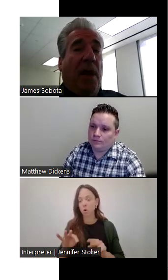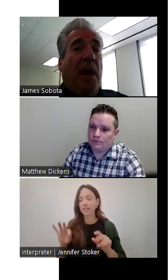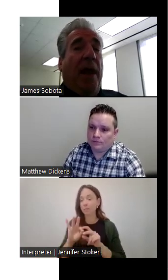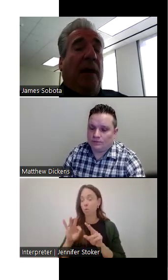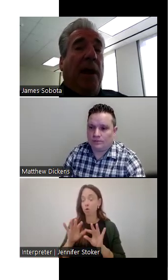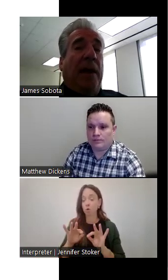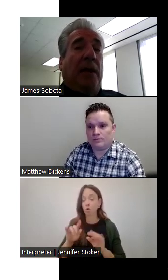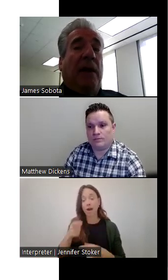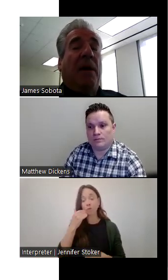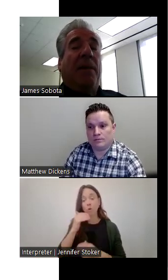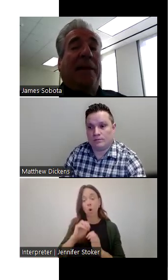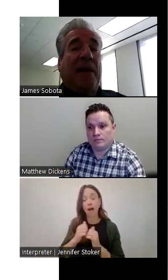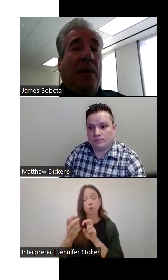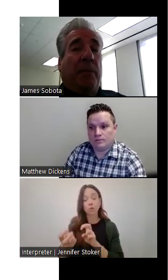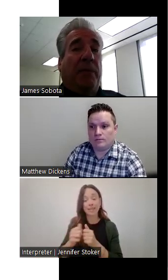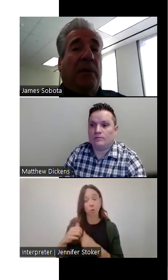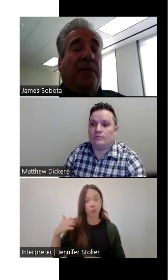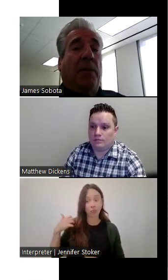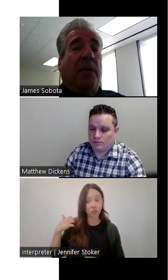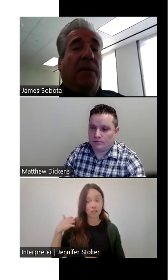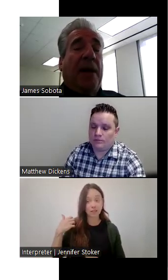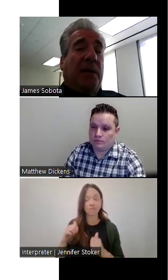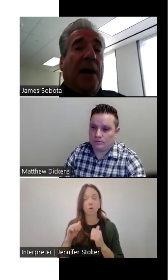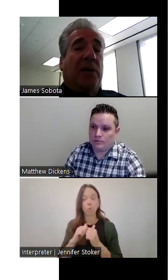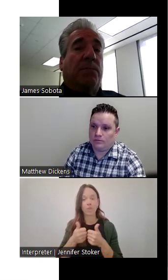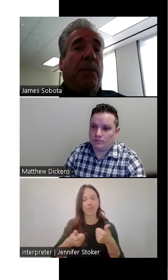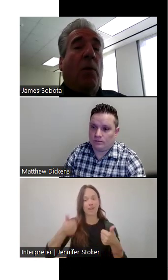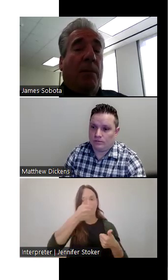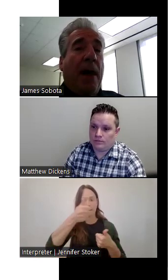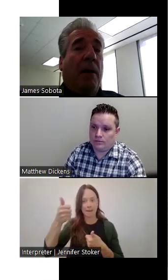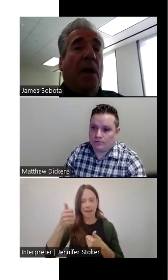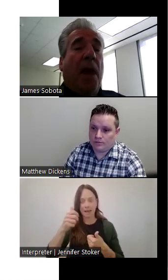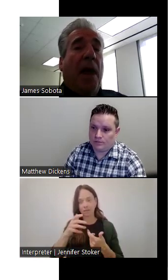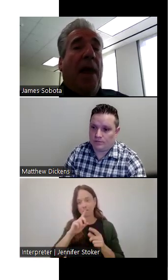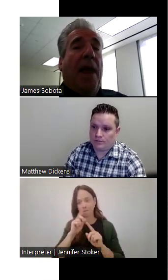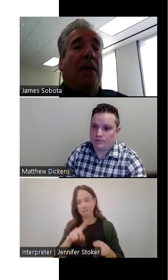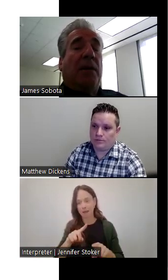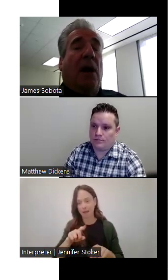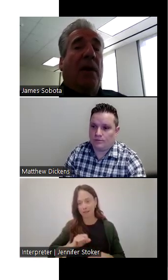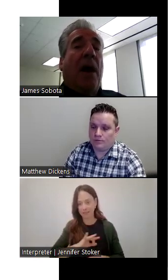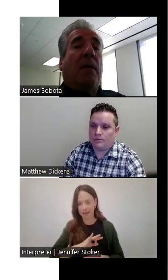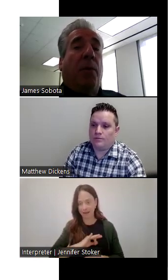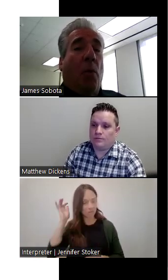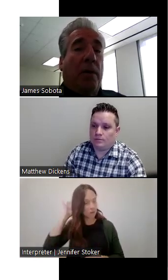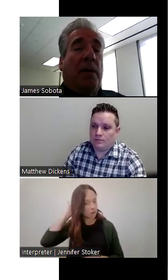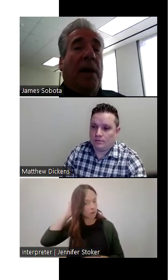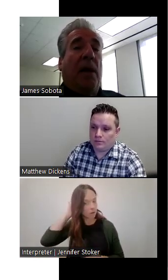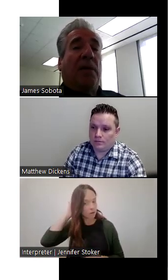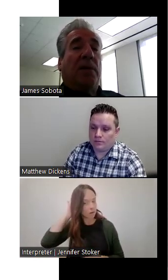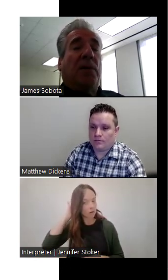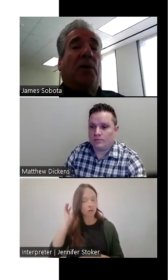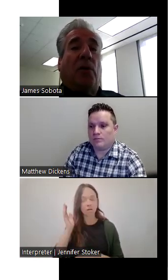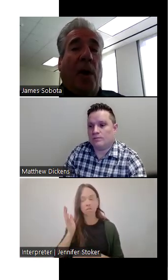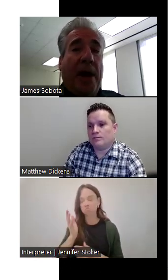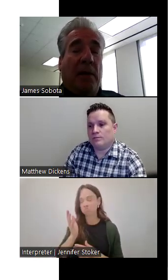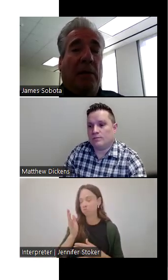and, and, and them examples of some of the things that I just spoke about and tell them how important it